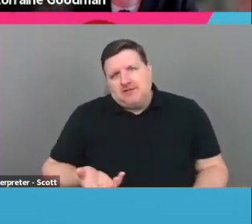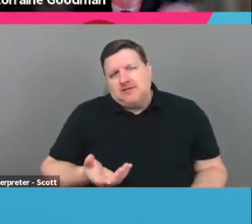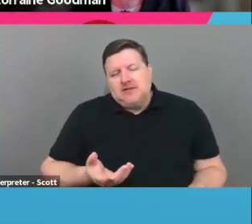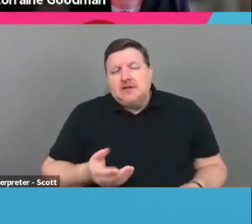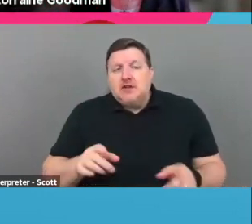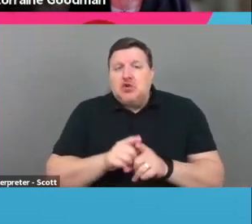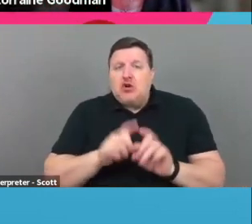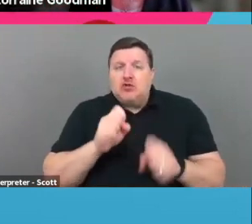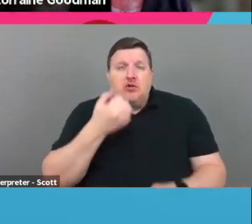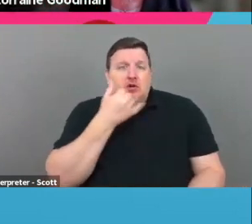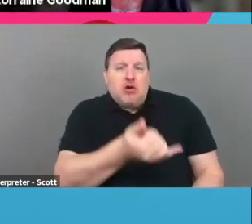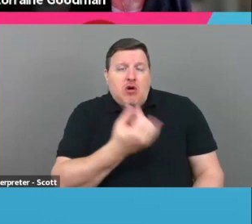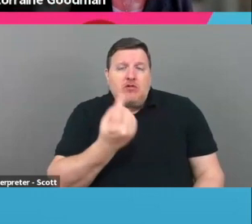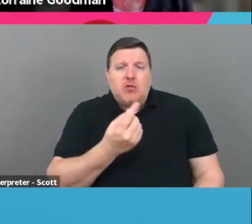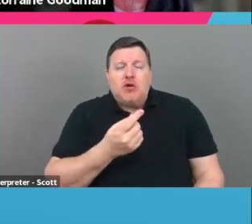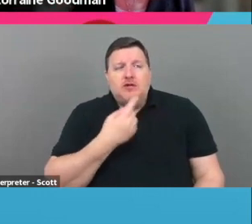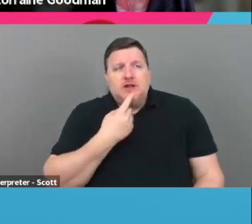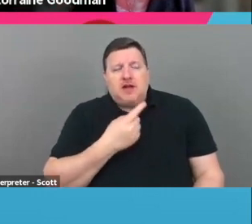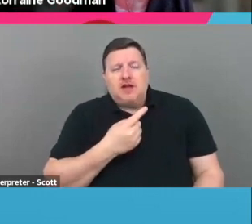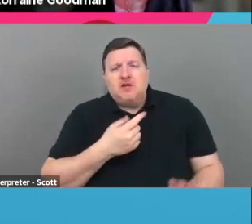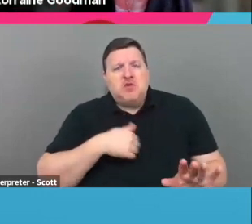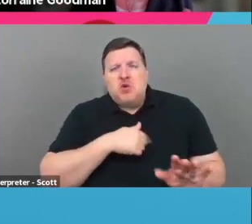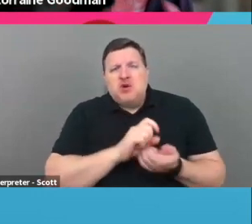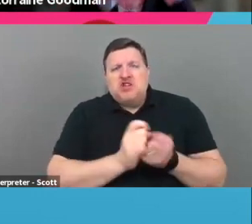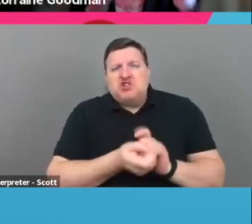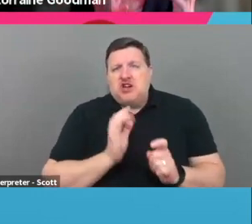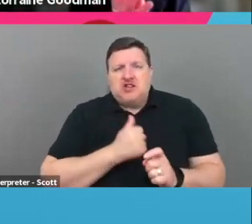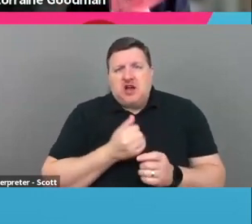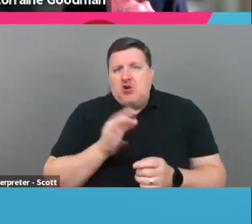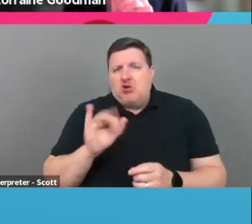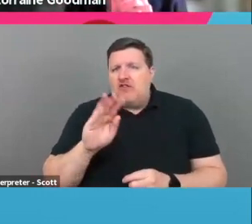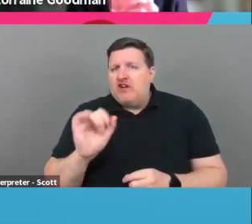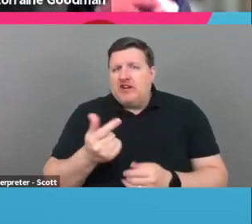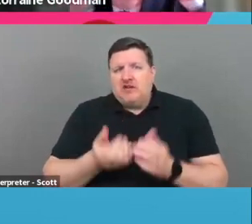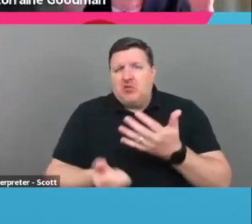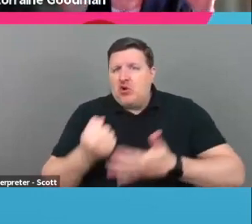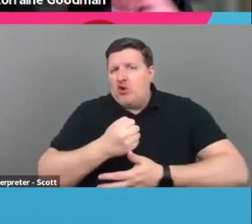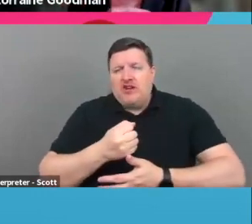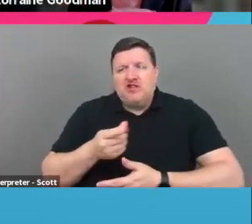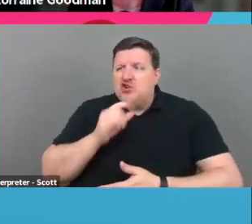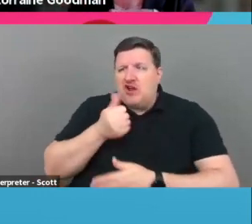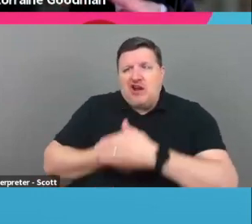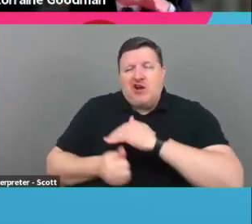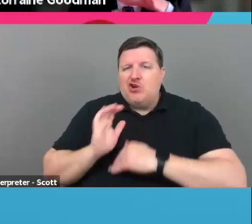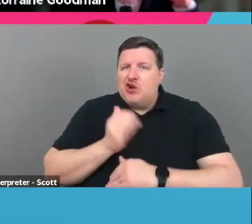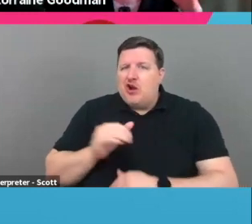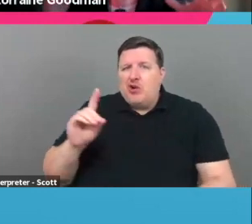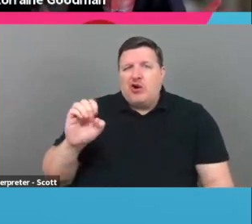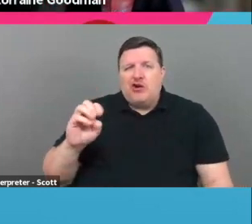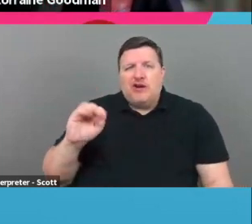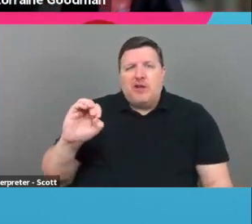also call, um, somebody and say, you know what? We changed our funding priorities. You're not in our graphic, our demographic. You're not in our